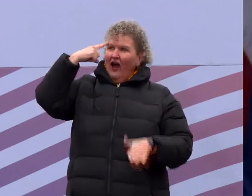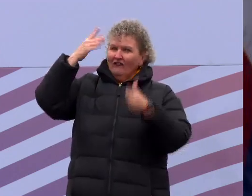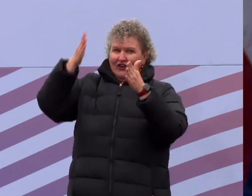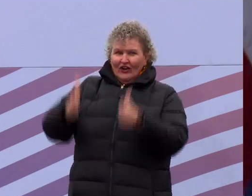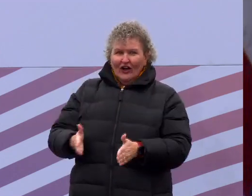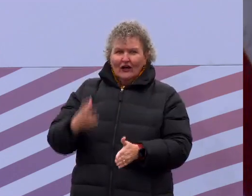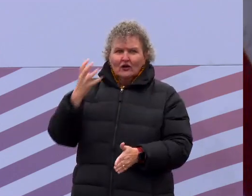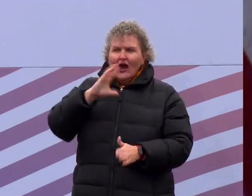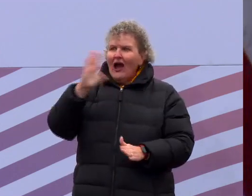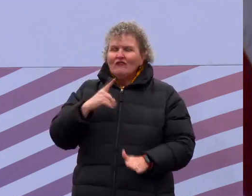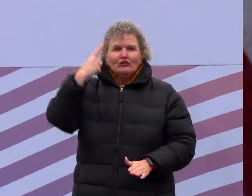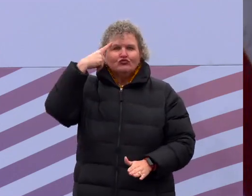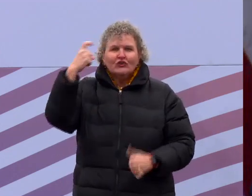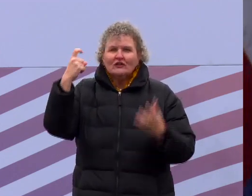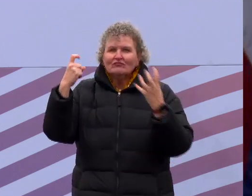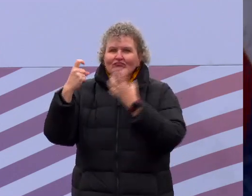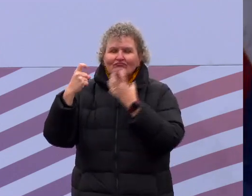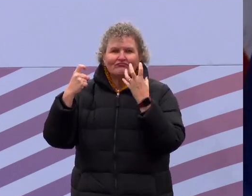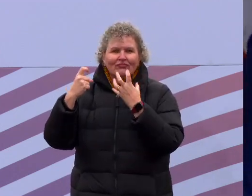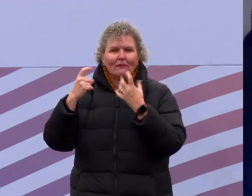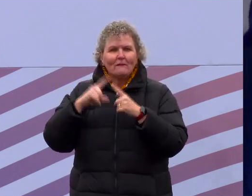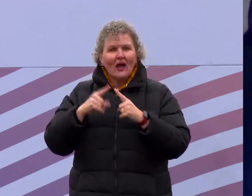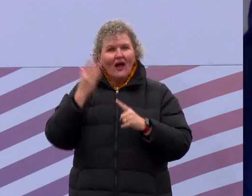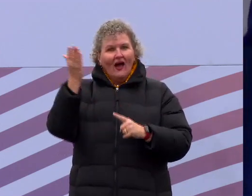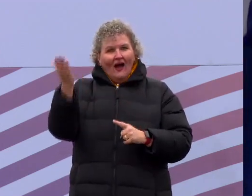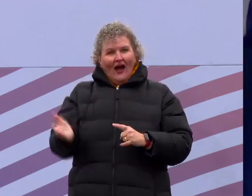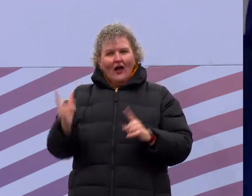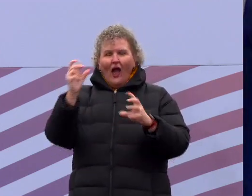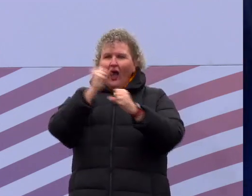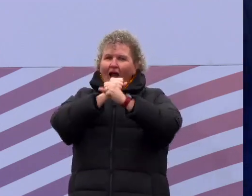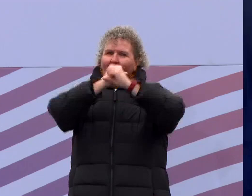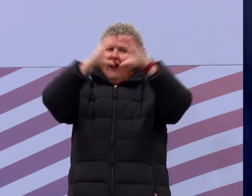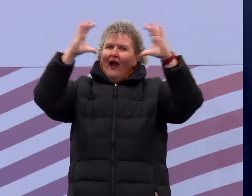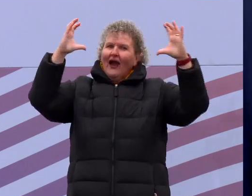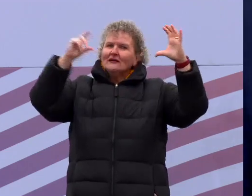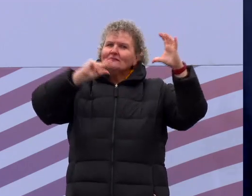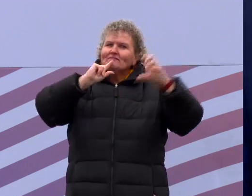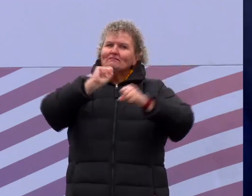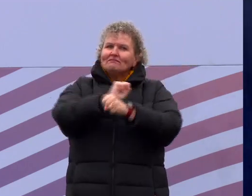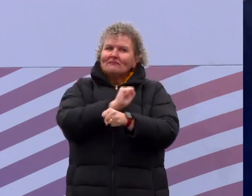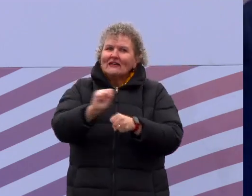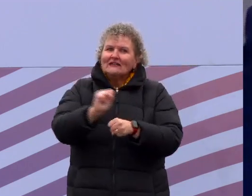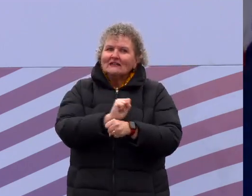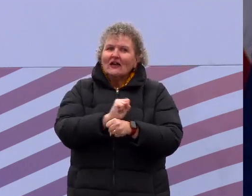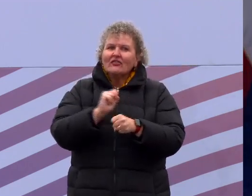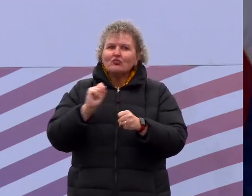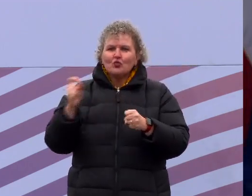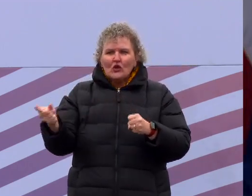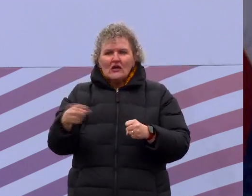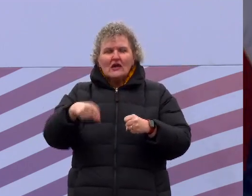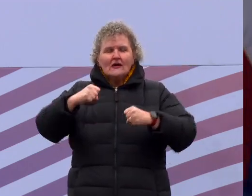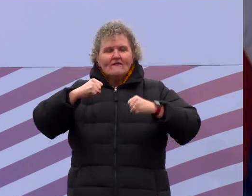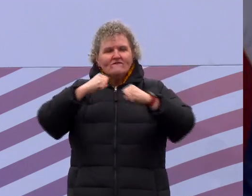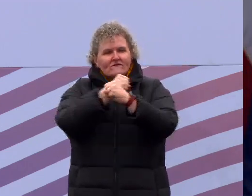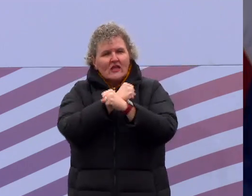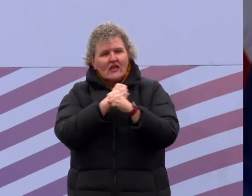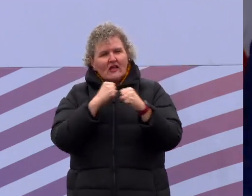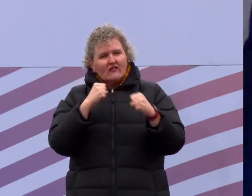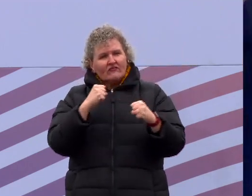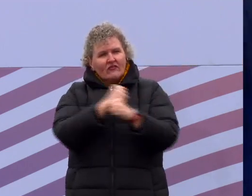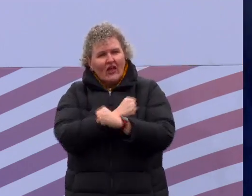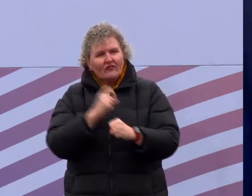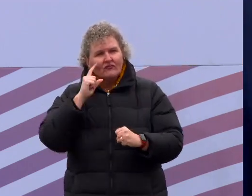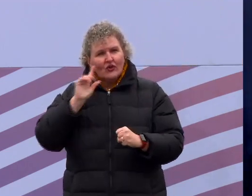may not have been able to envision this particular future, they fought to make sure that their children and their grandchildren